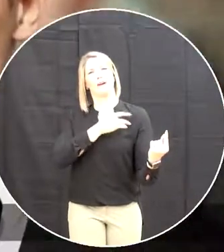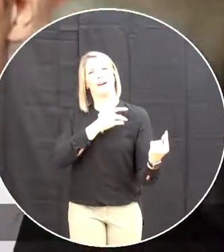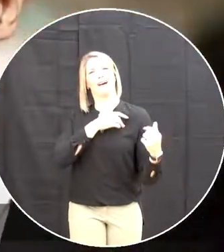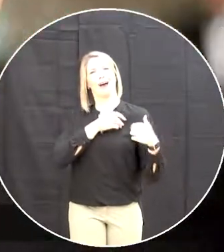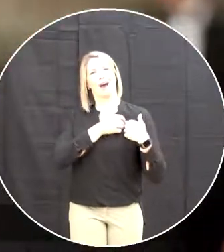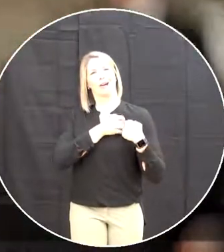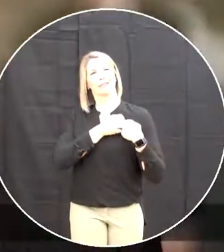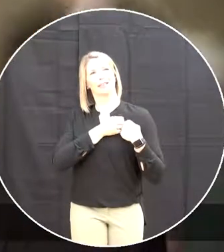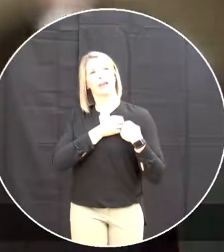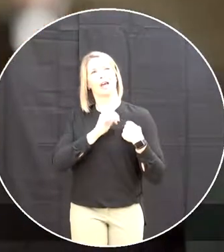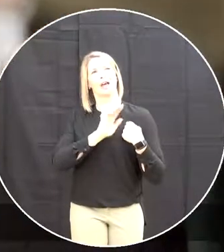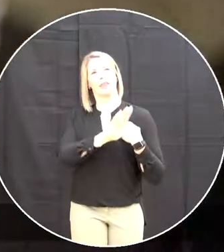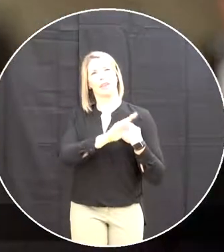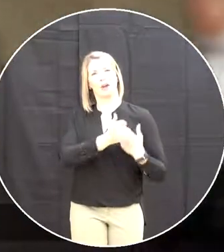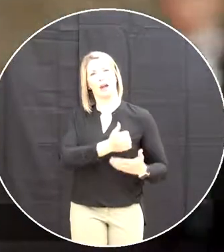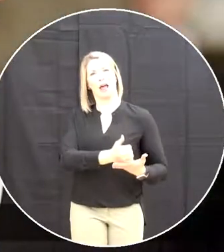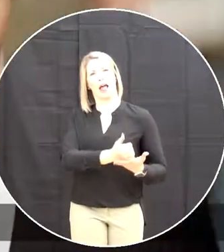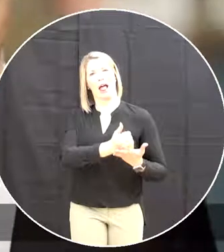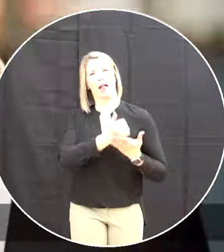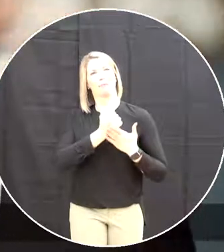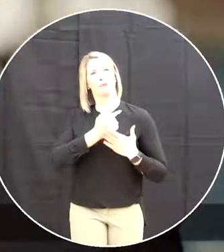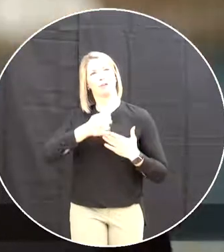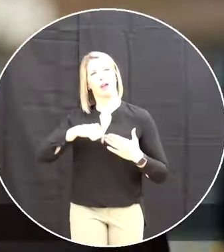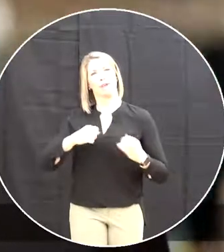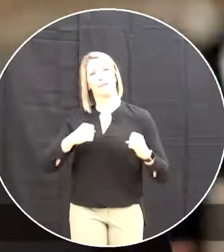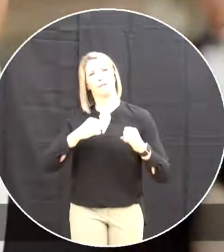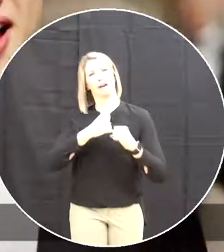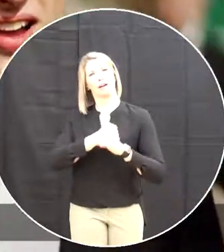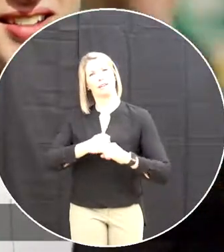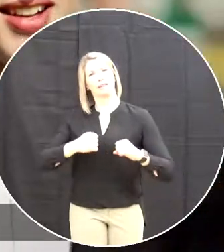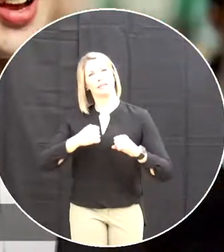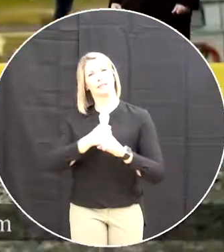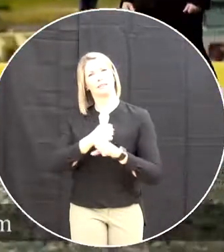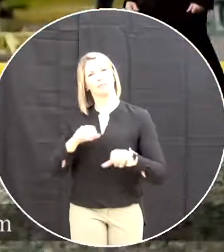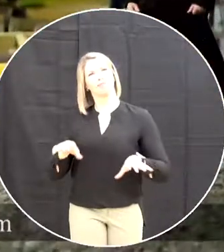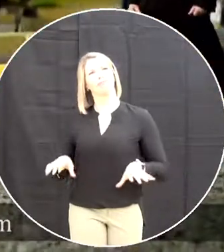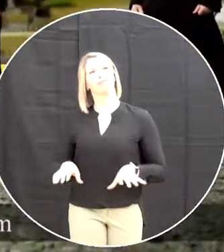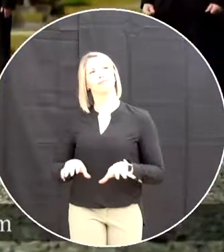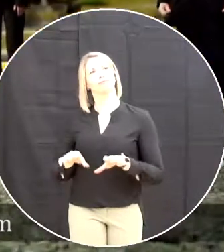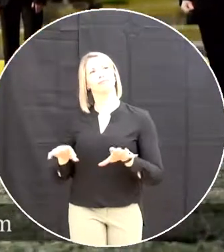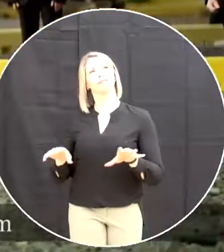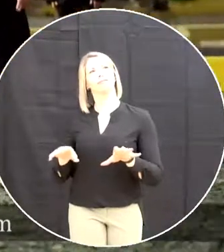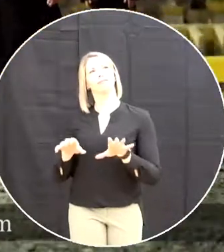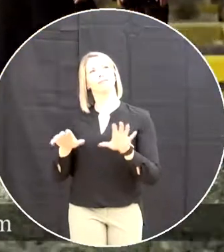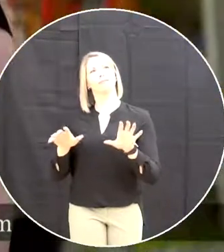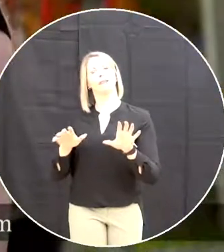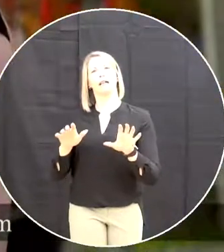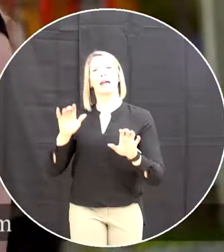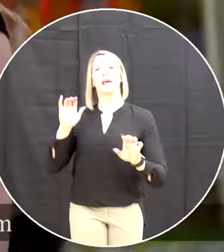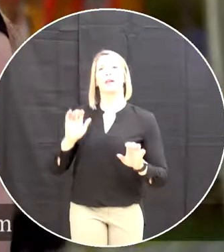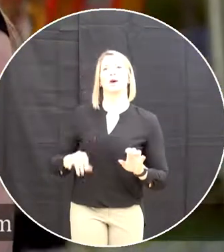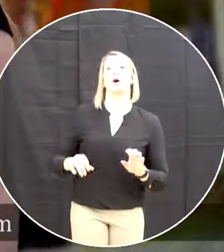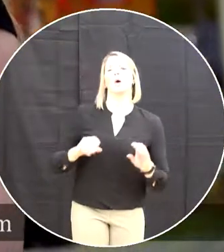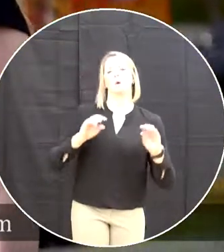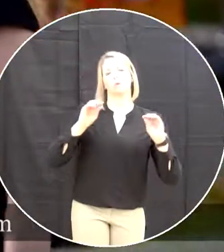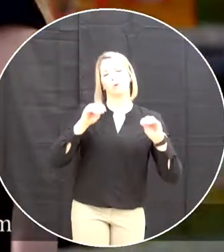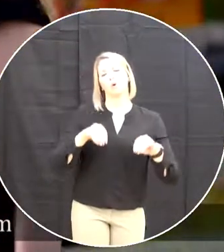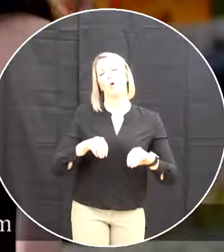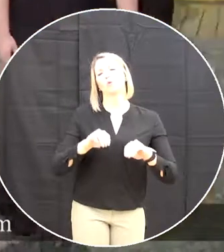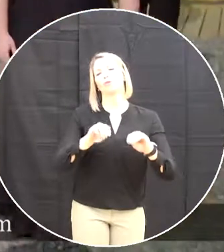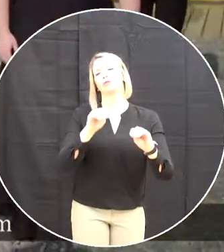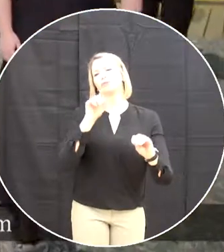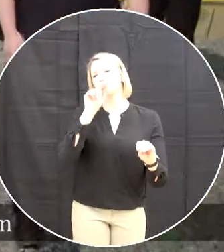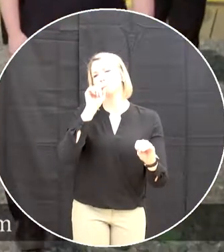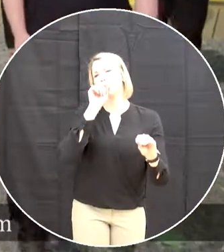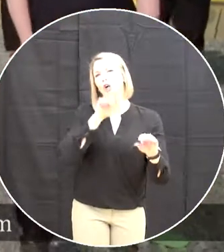Who helped us in the fight From where the wild seas